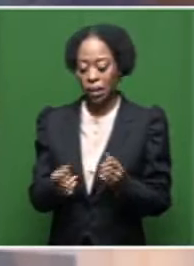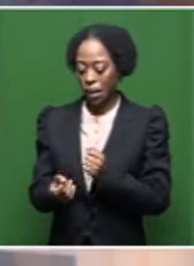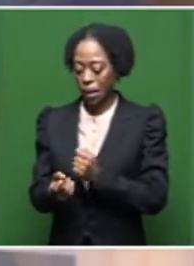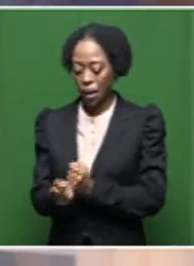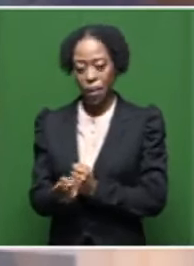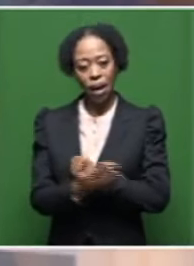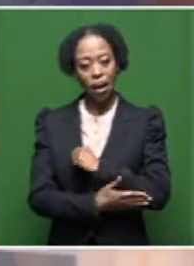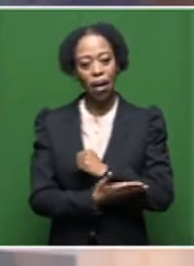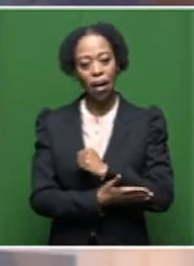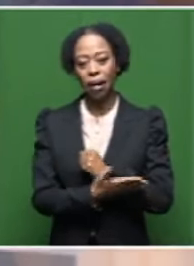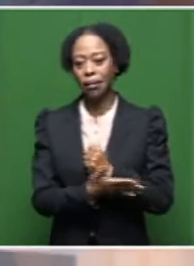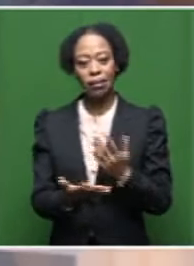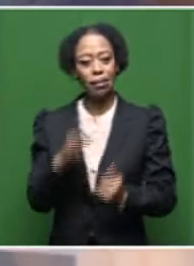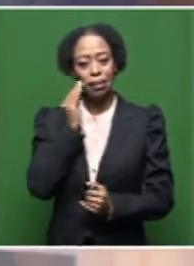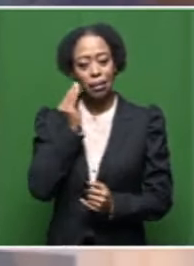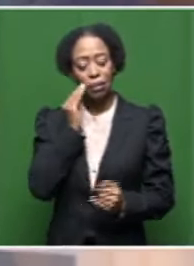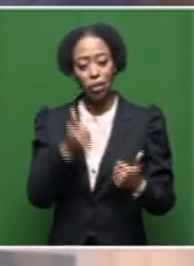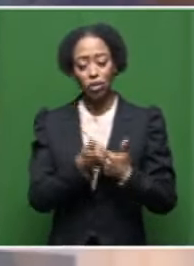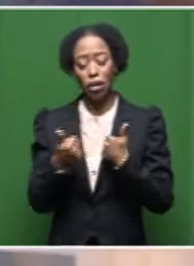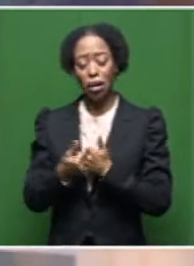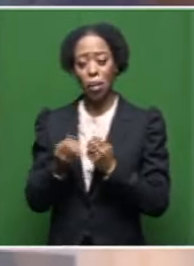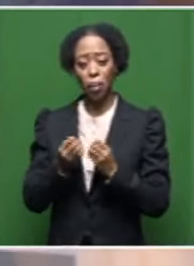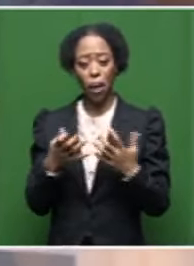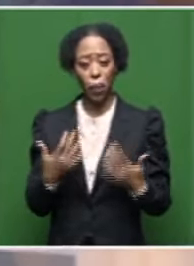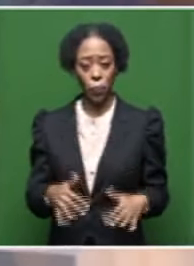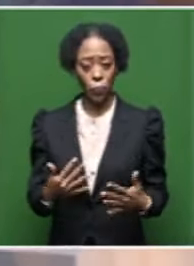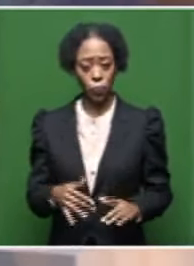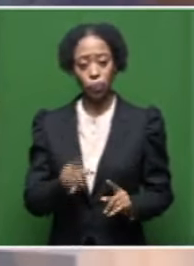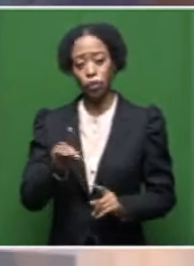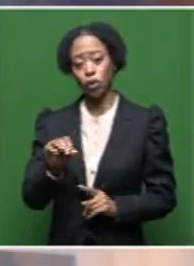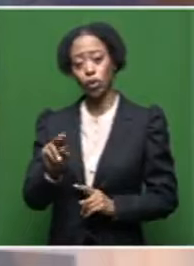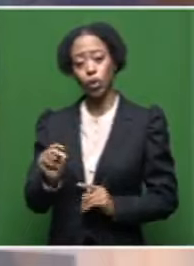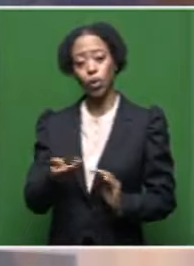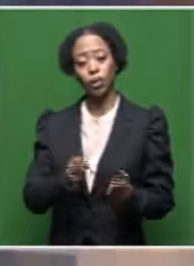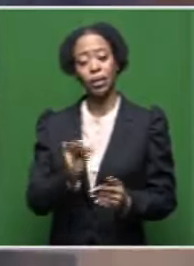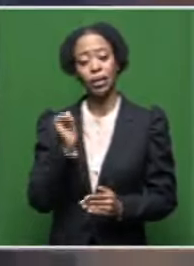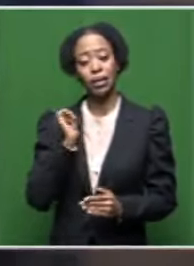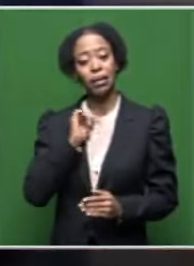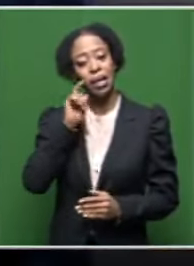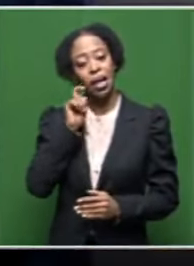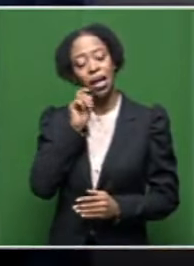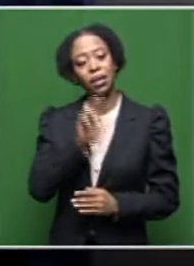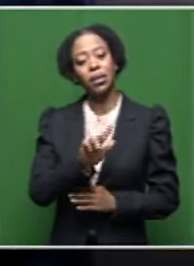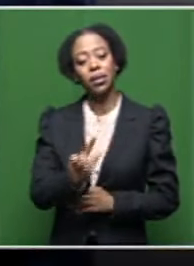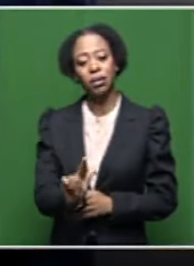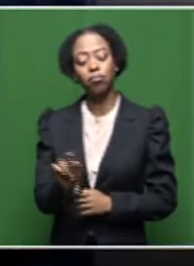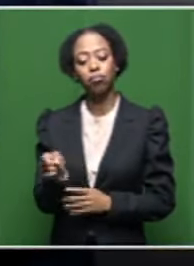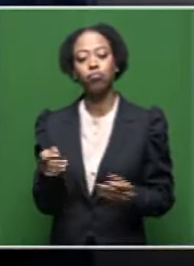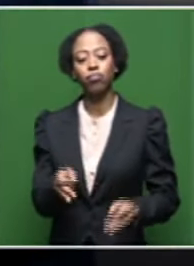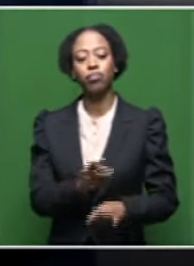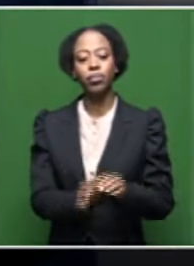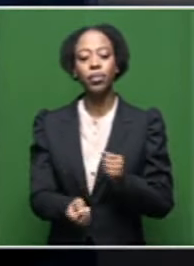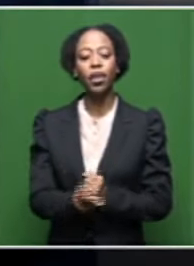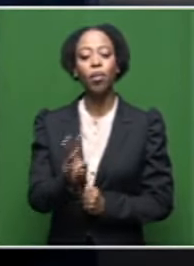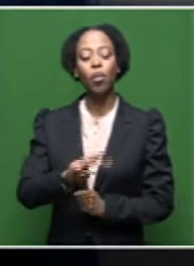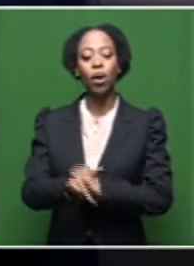time when the country is facing numerous challenges. Matera died yesterday at the age of 87 and he was buried